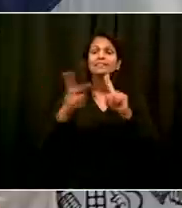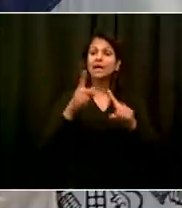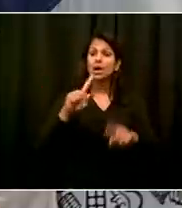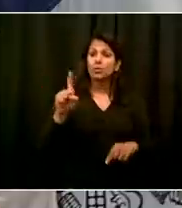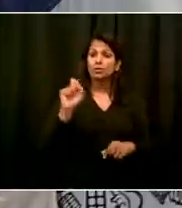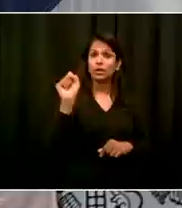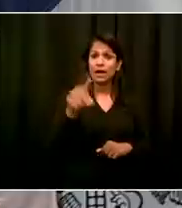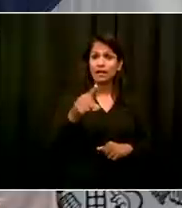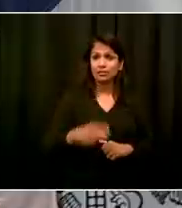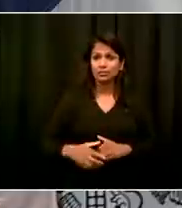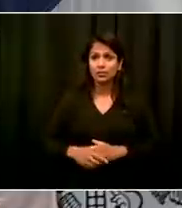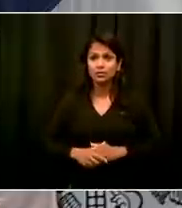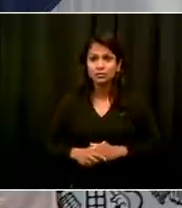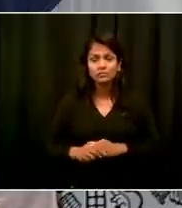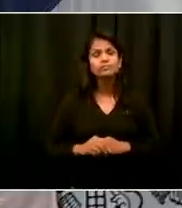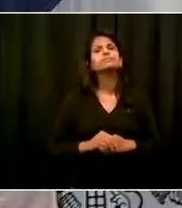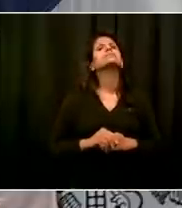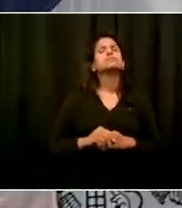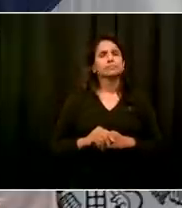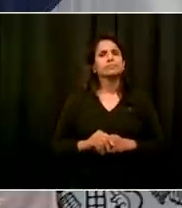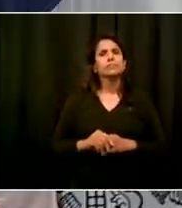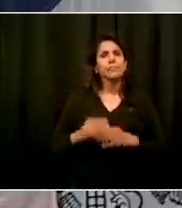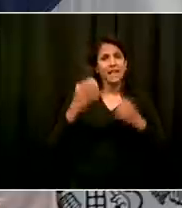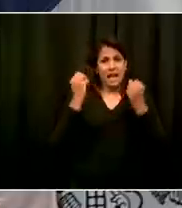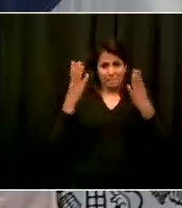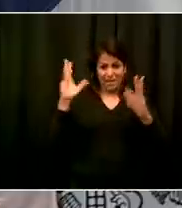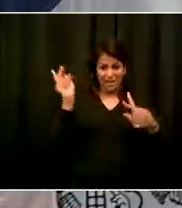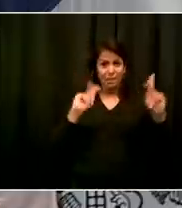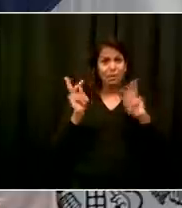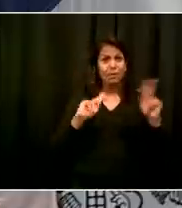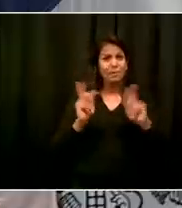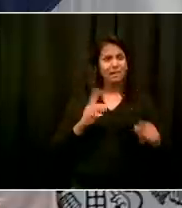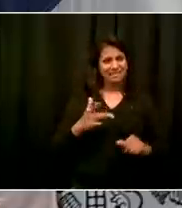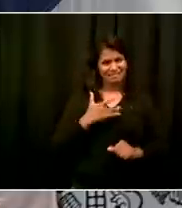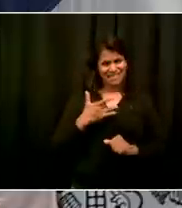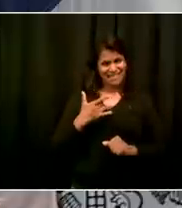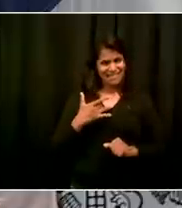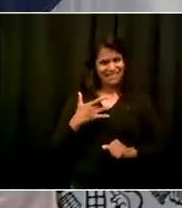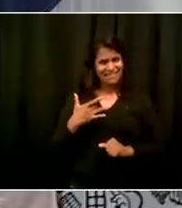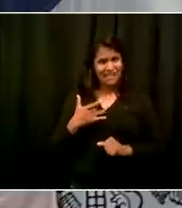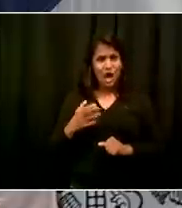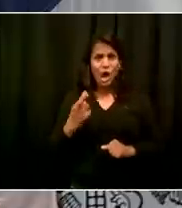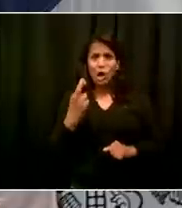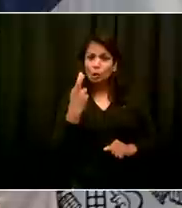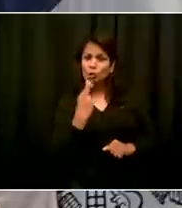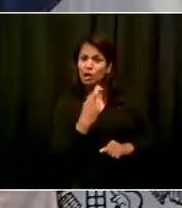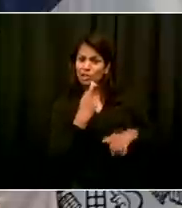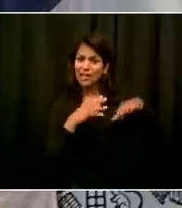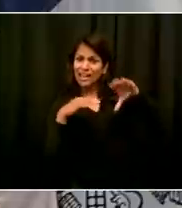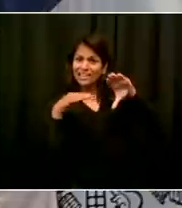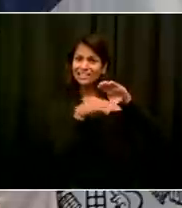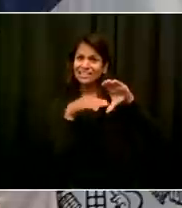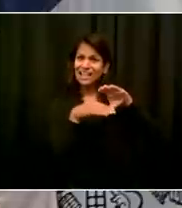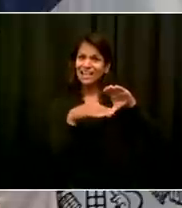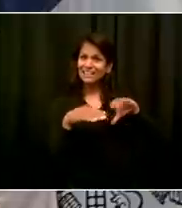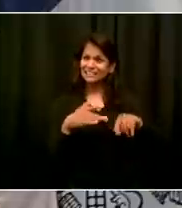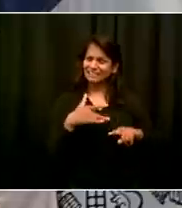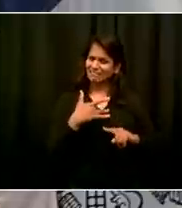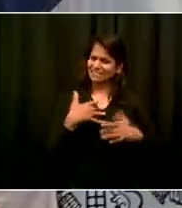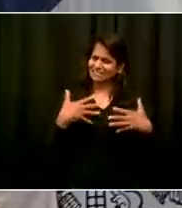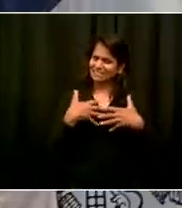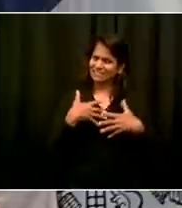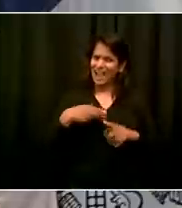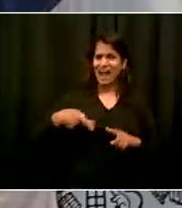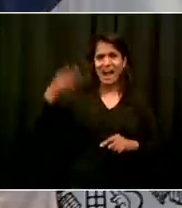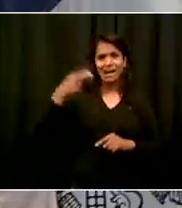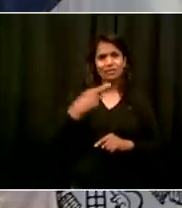also they're scared, some commits, the community as well, that what could happen, because there is some, the owners and some people,